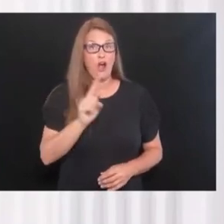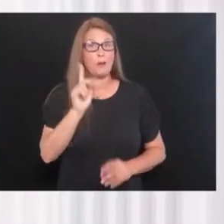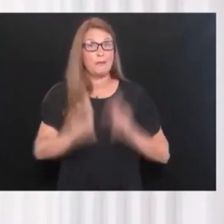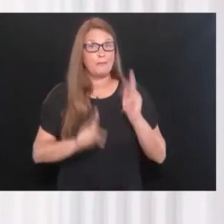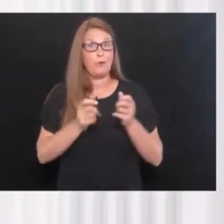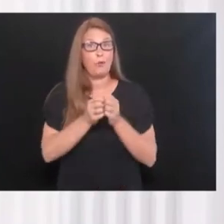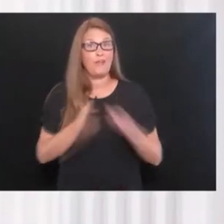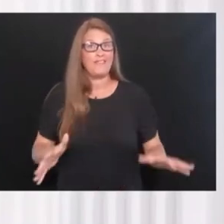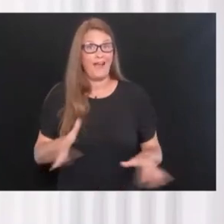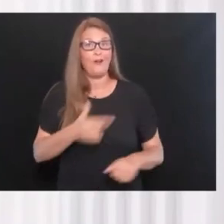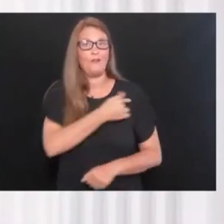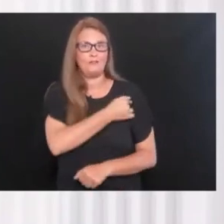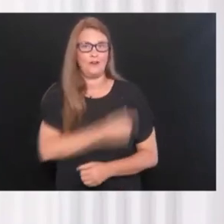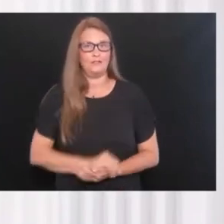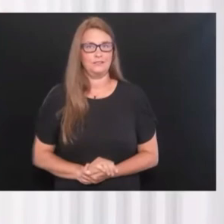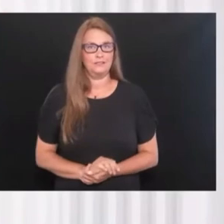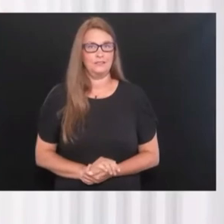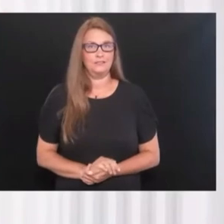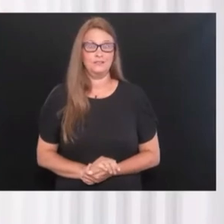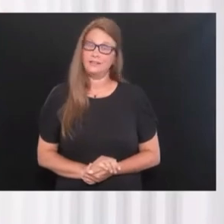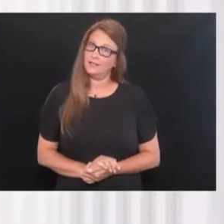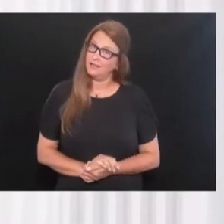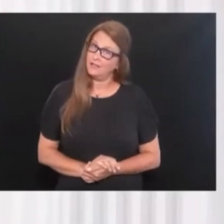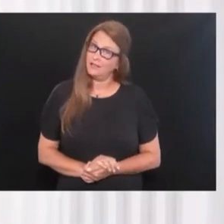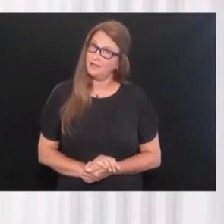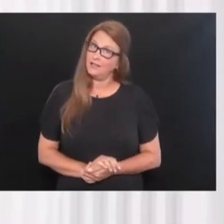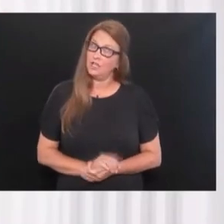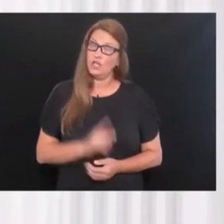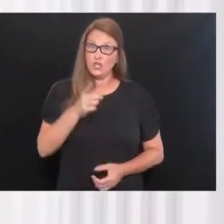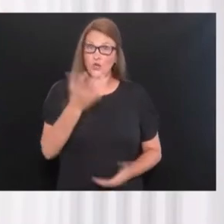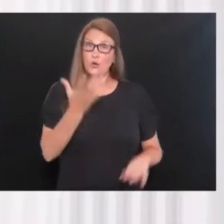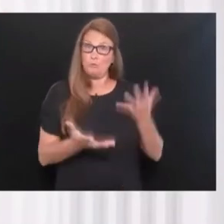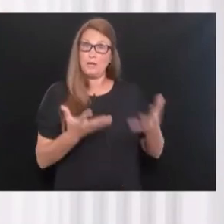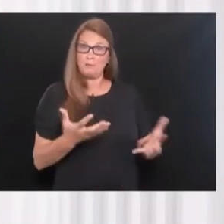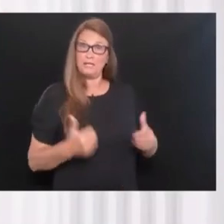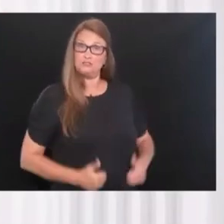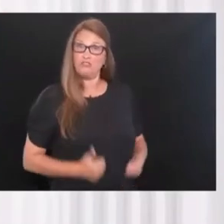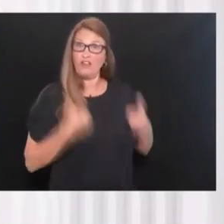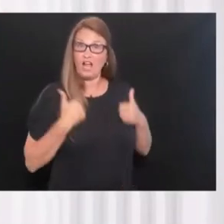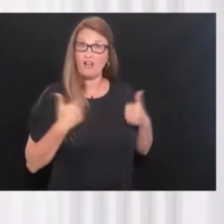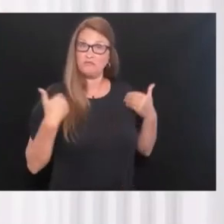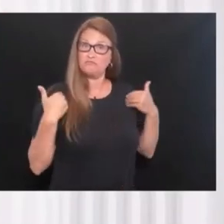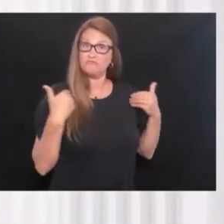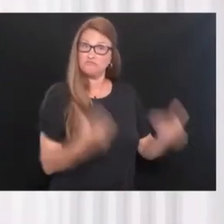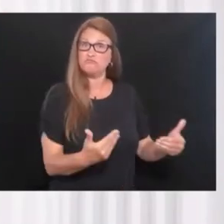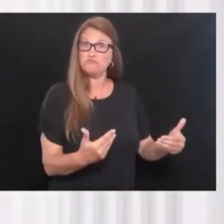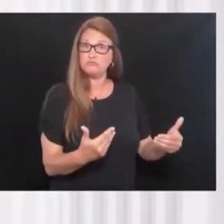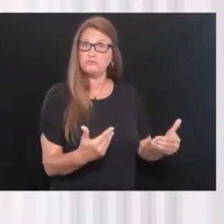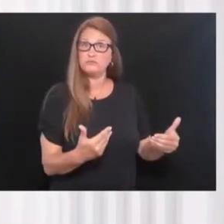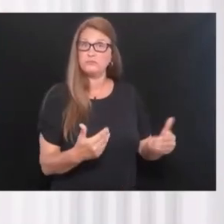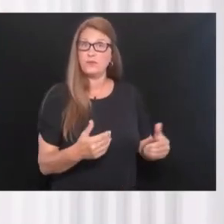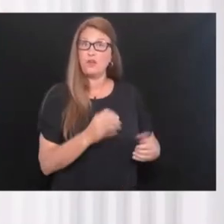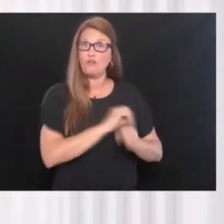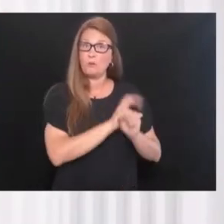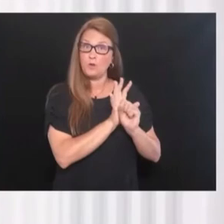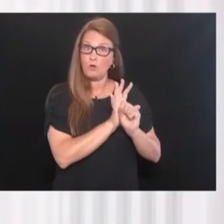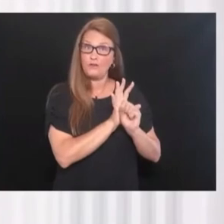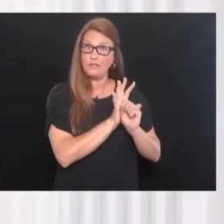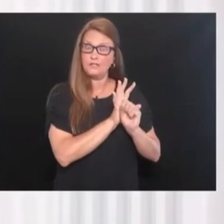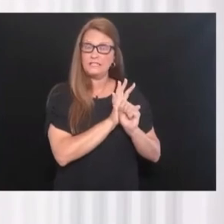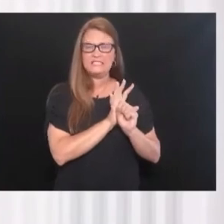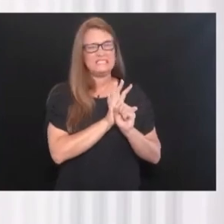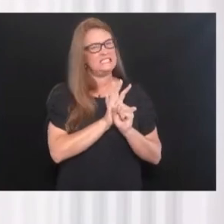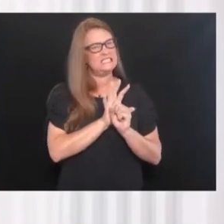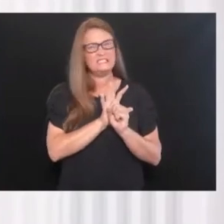individuals. So even though you may survive COVID, uh, it's just worrisome to me to see, you know,